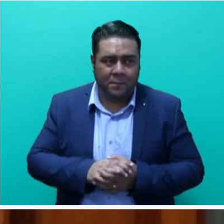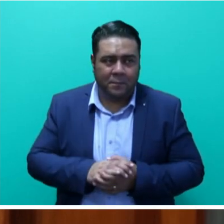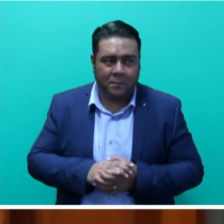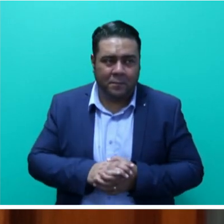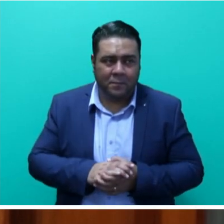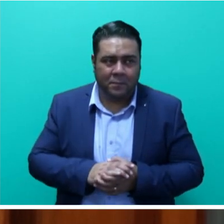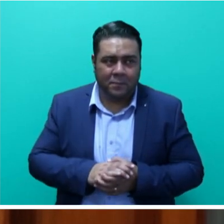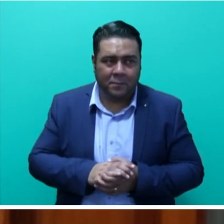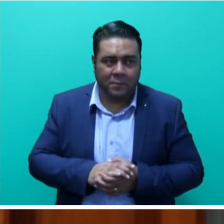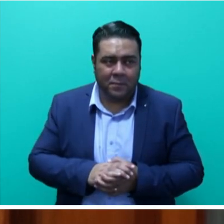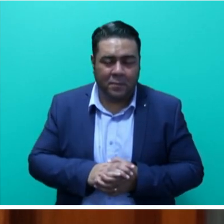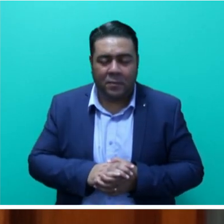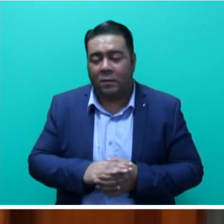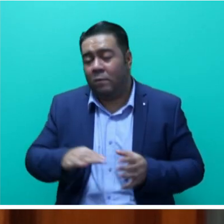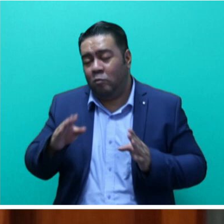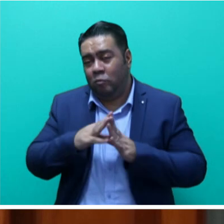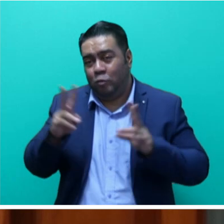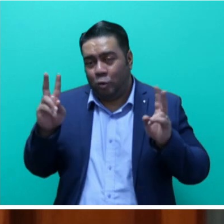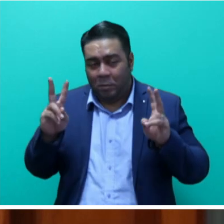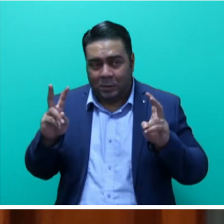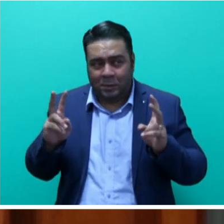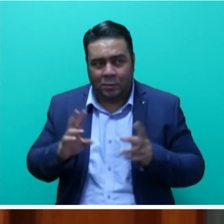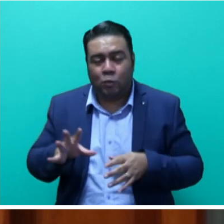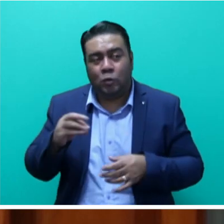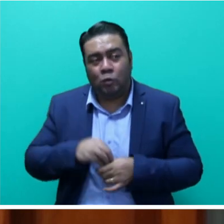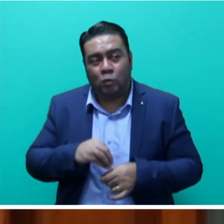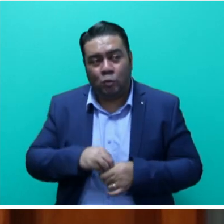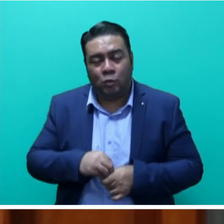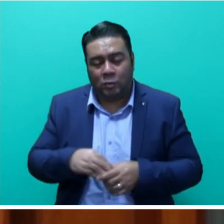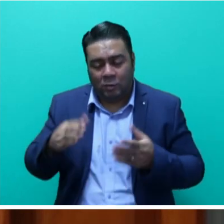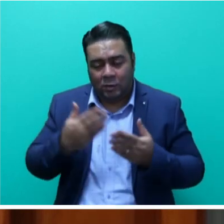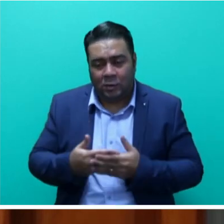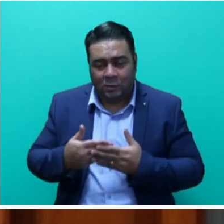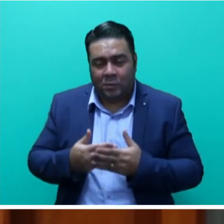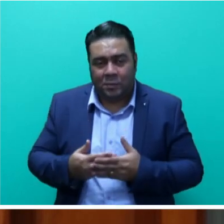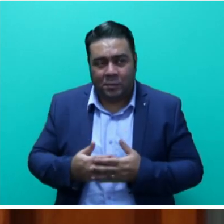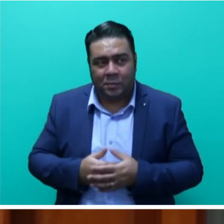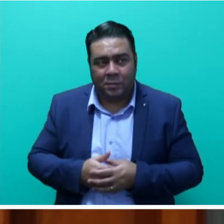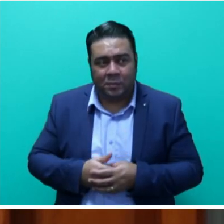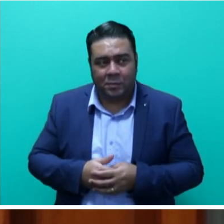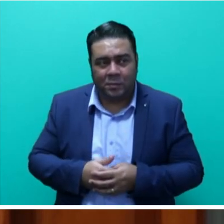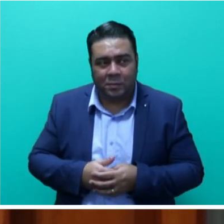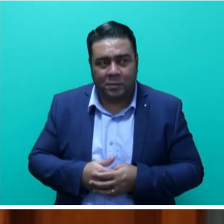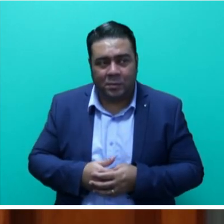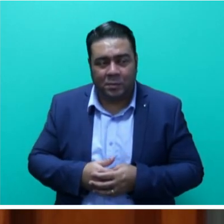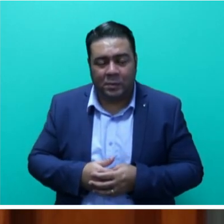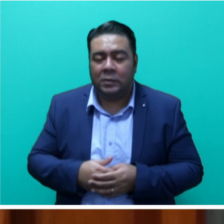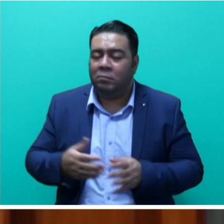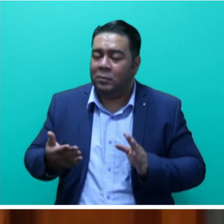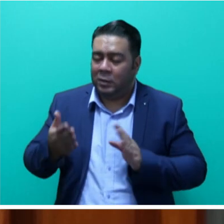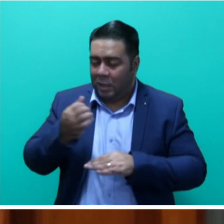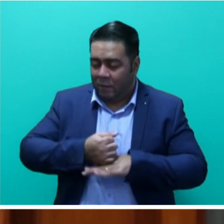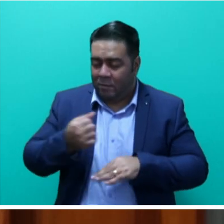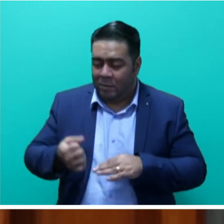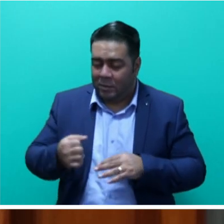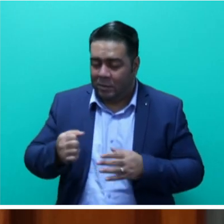covered the following topics and sessions, which included the study of, the assessment of partnerships between governments and cooperatives,